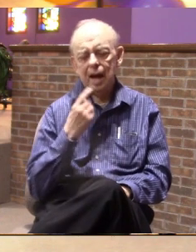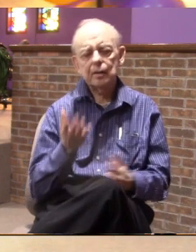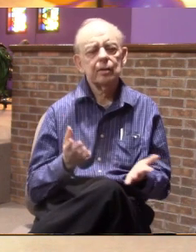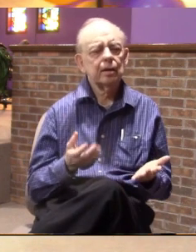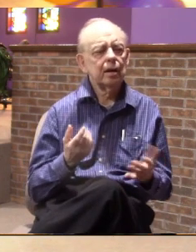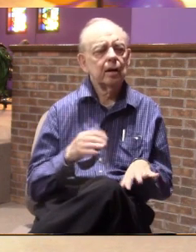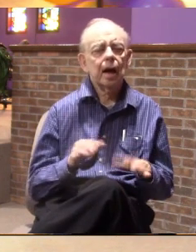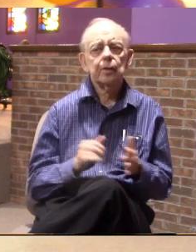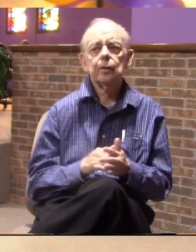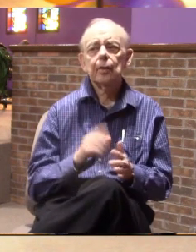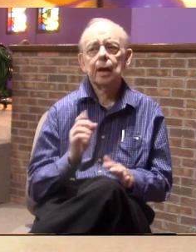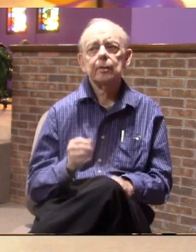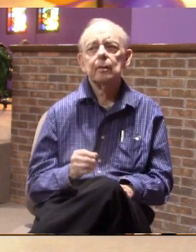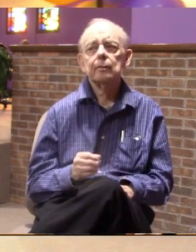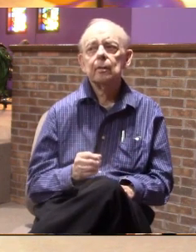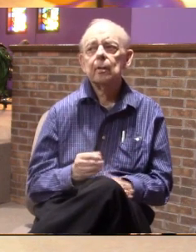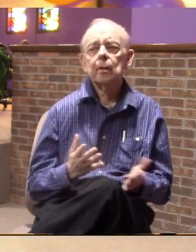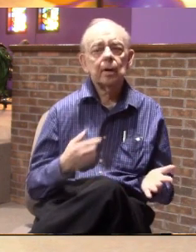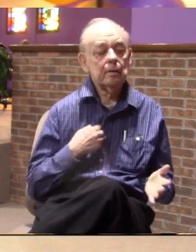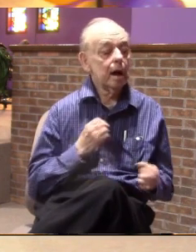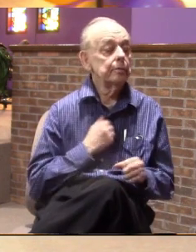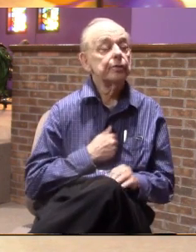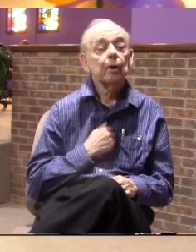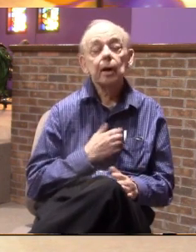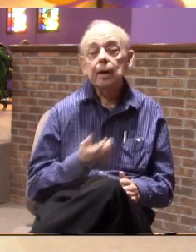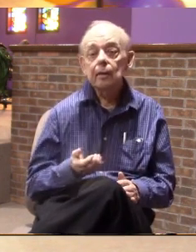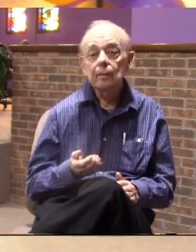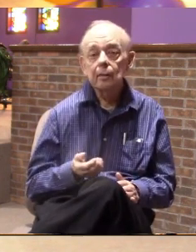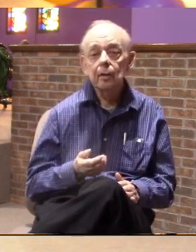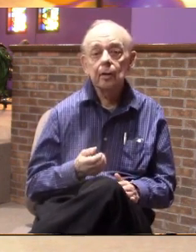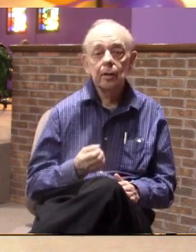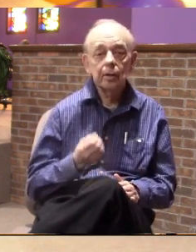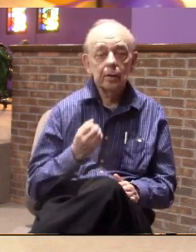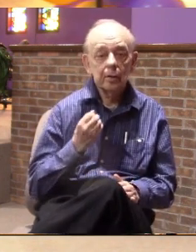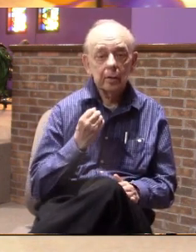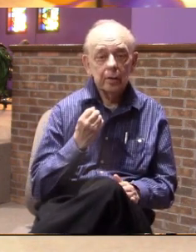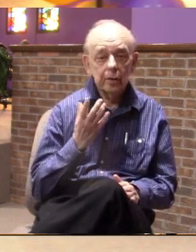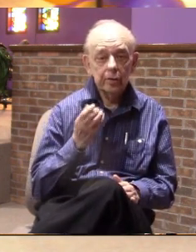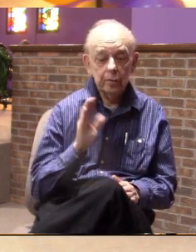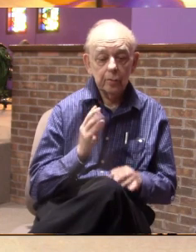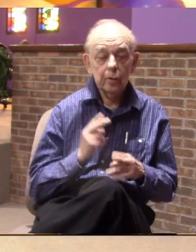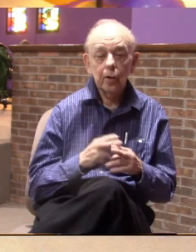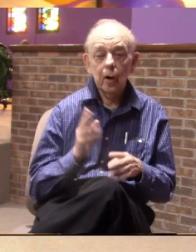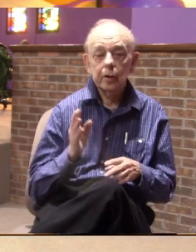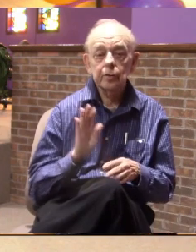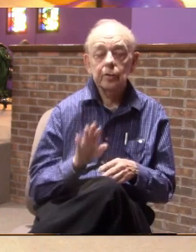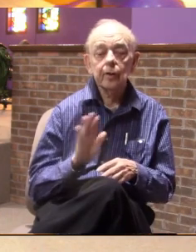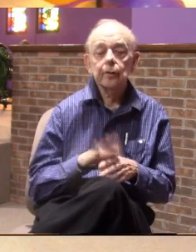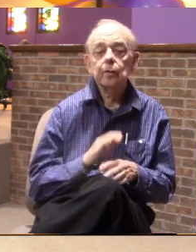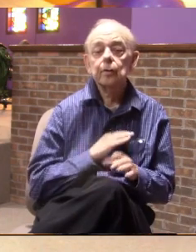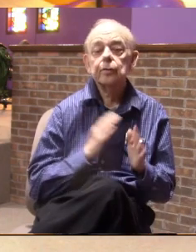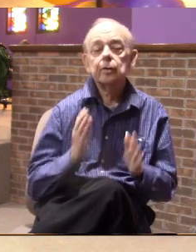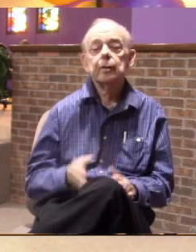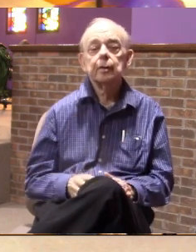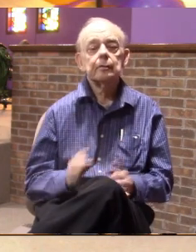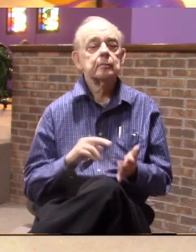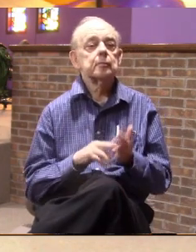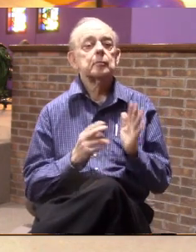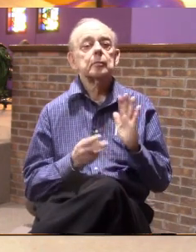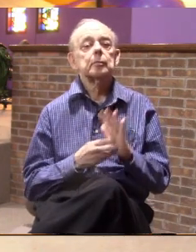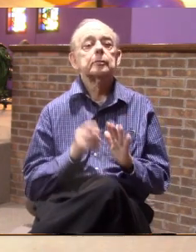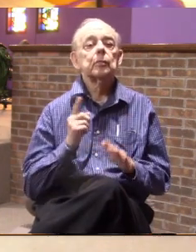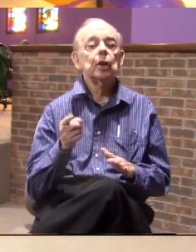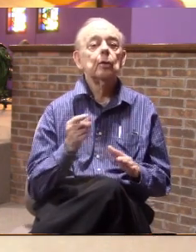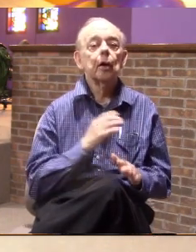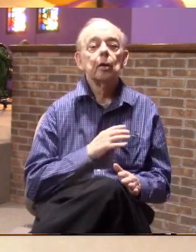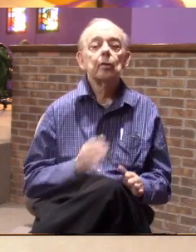say, well, how am I going to do that? I'm sorry. Do you not call yourself a Christian? Which means you